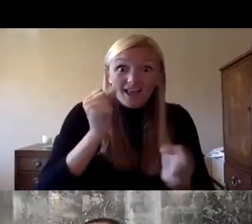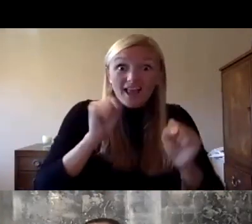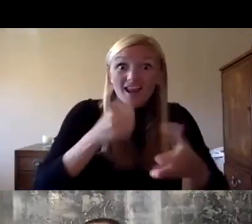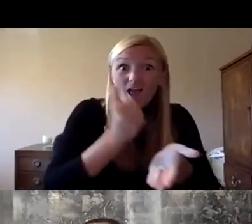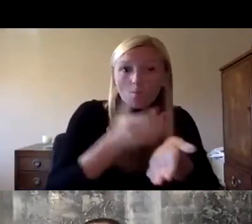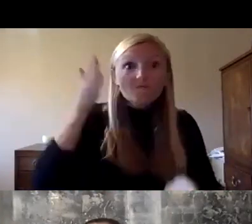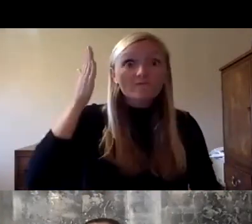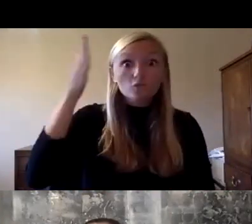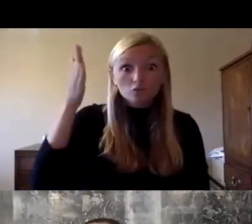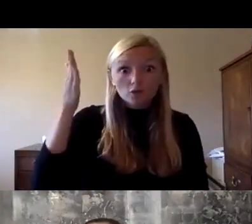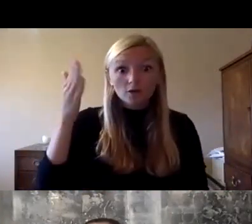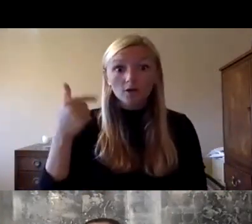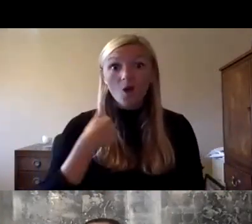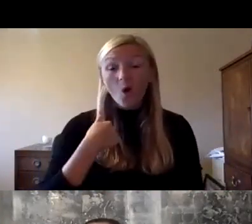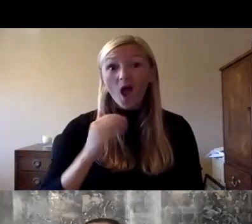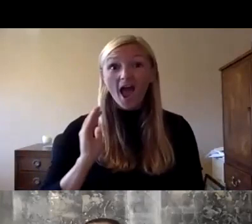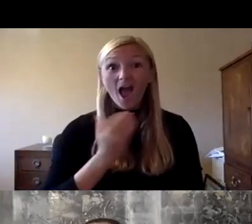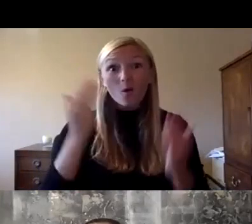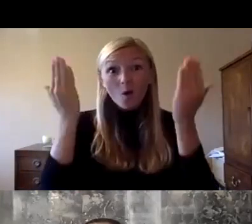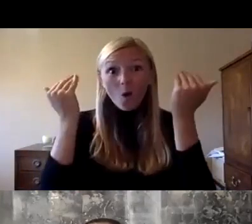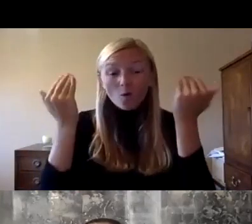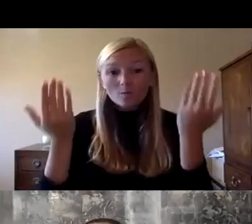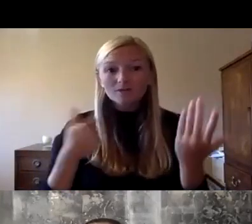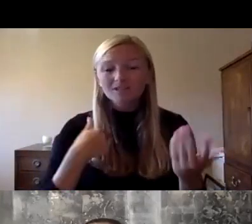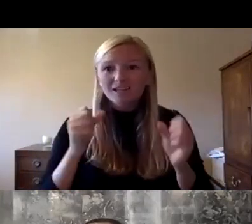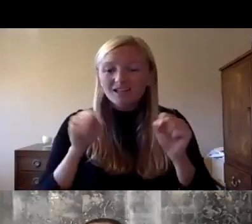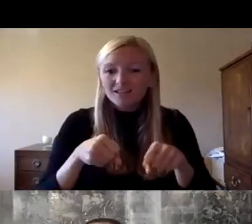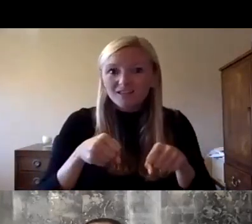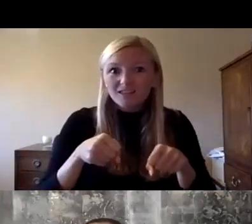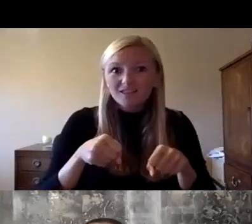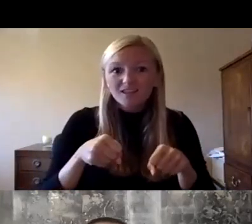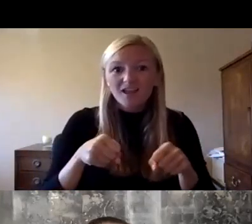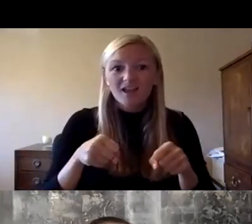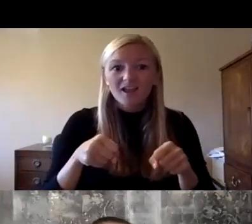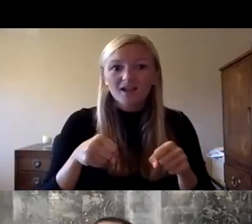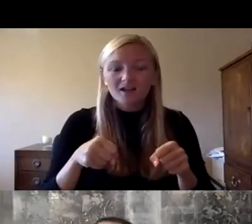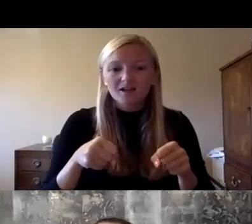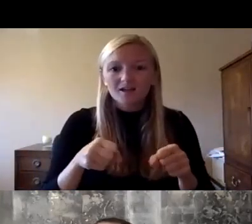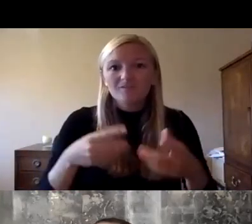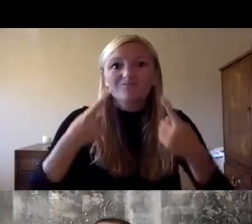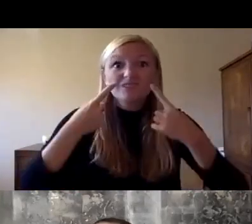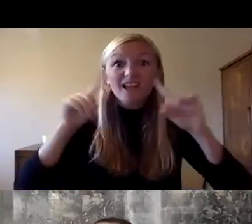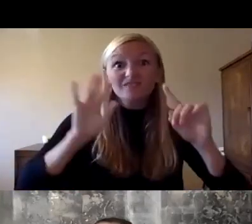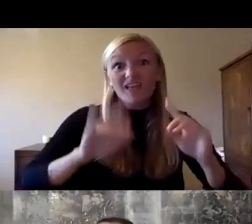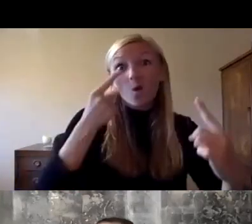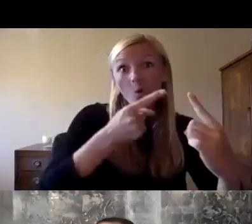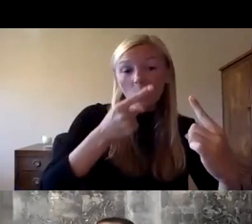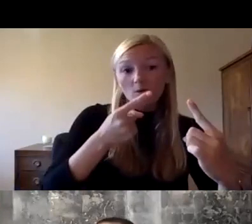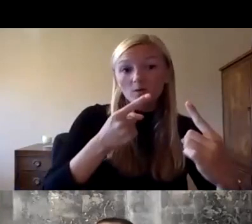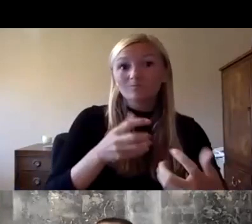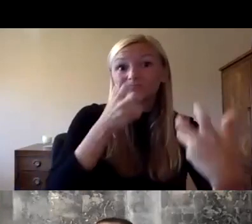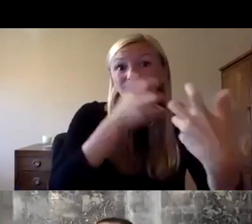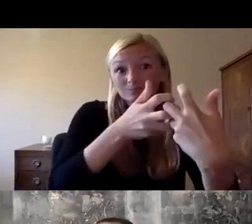and our hope is that this webinar series can serve as a springboard and a forum to accomplish that goal so